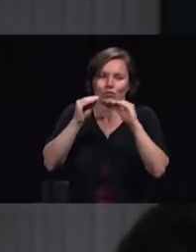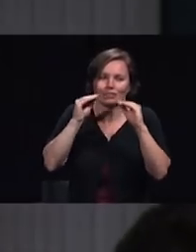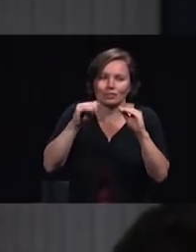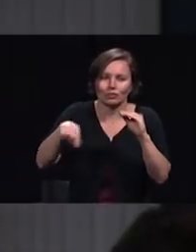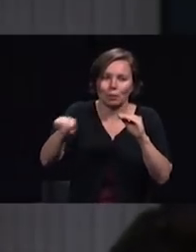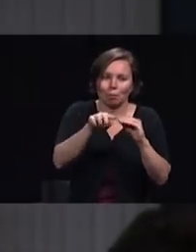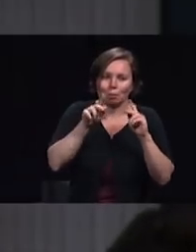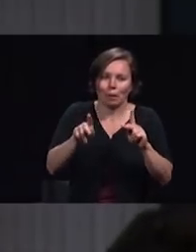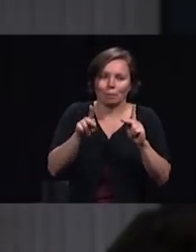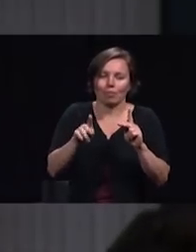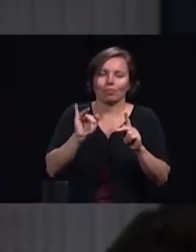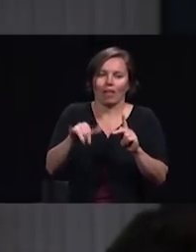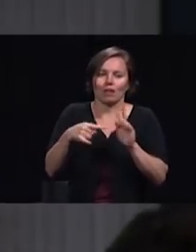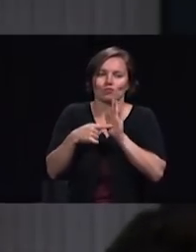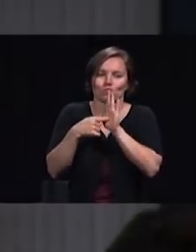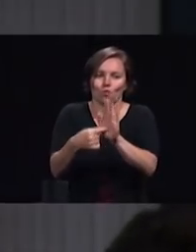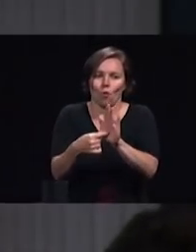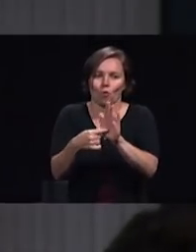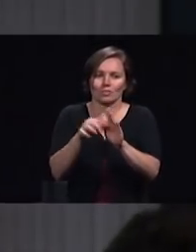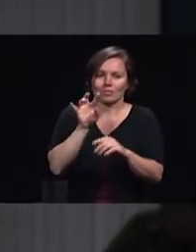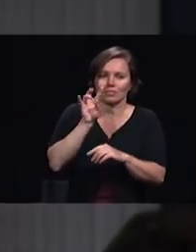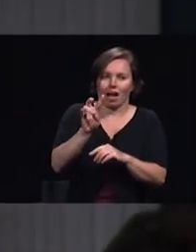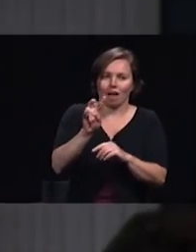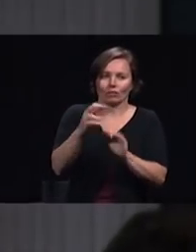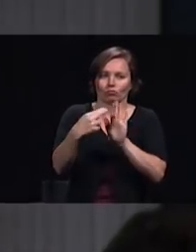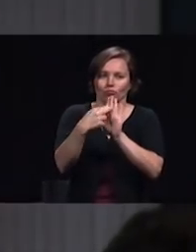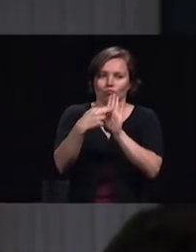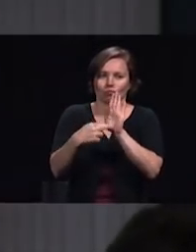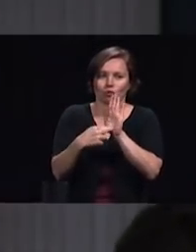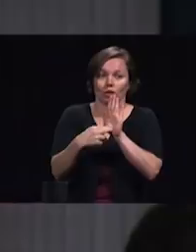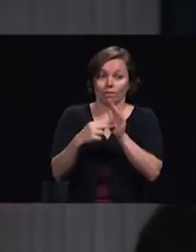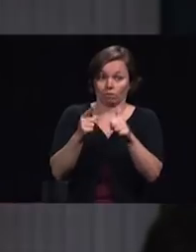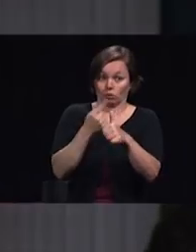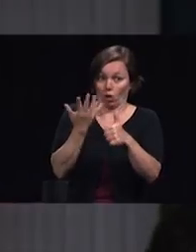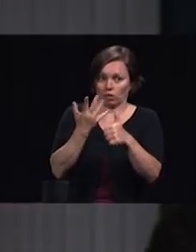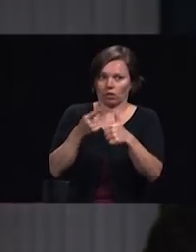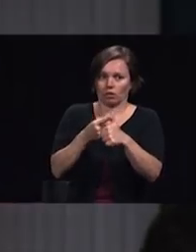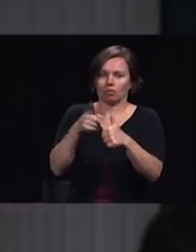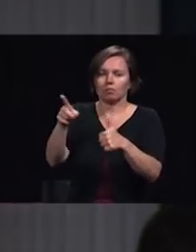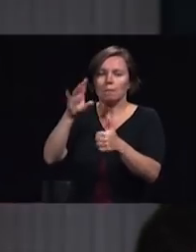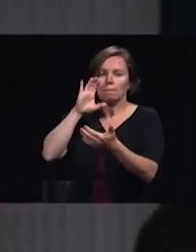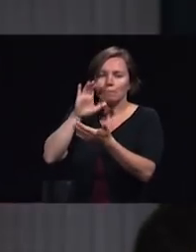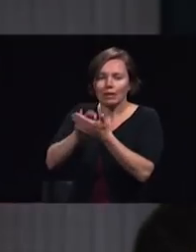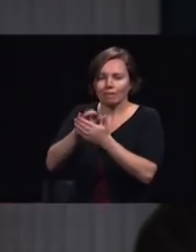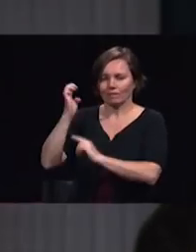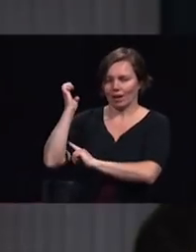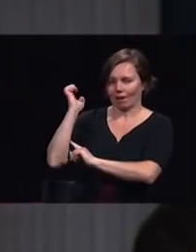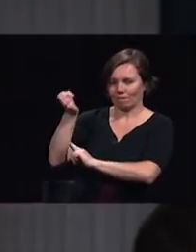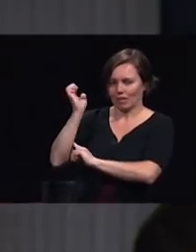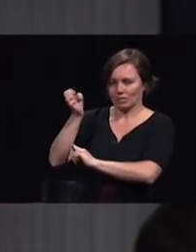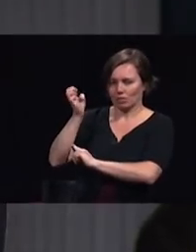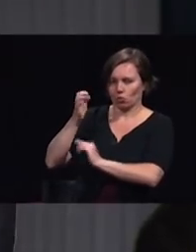of urban mission number one they believe evangelism is a way of life